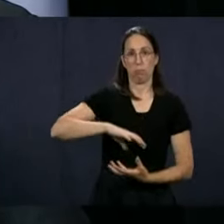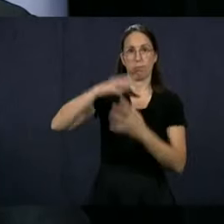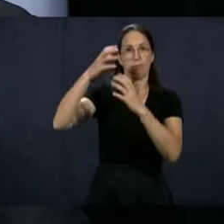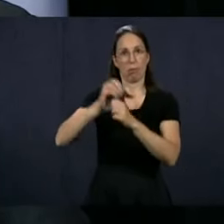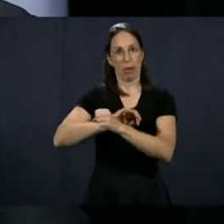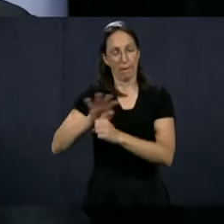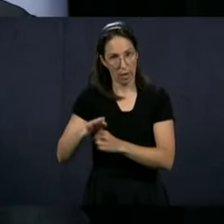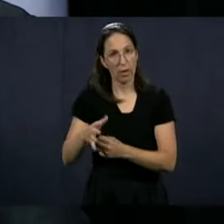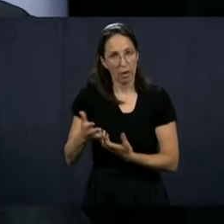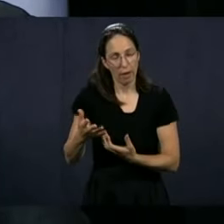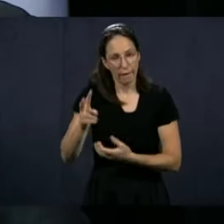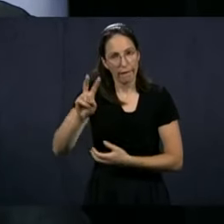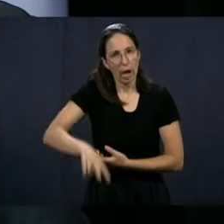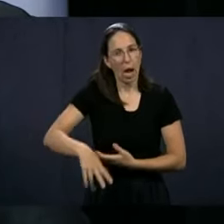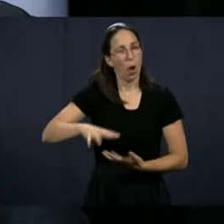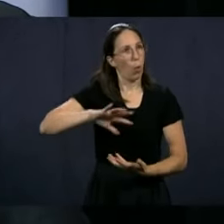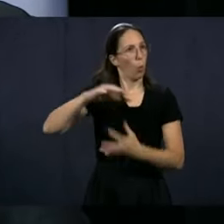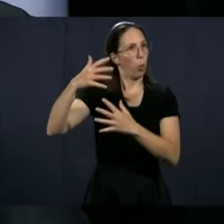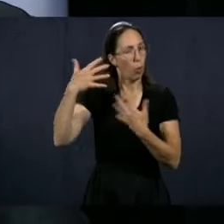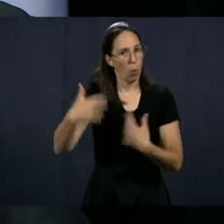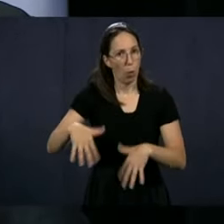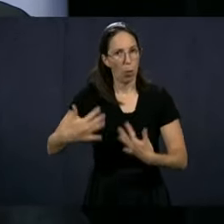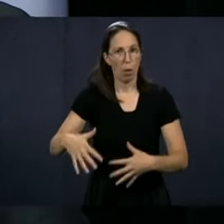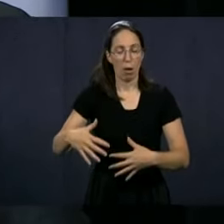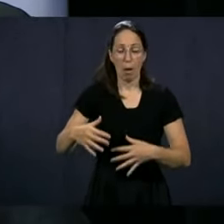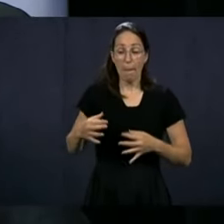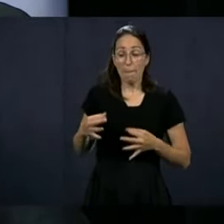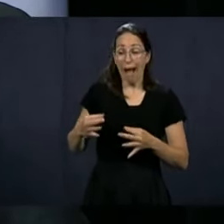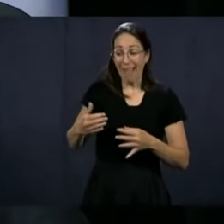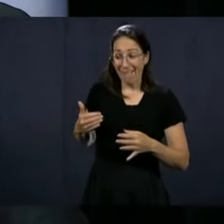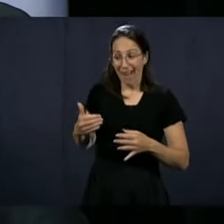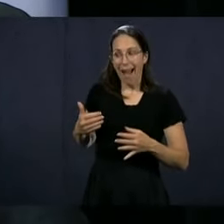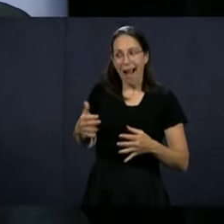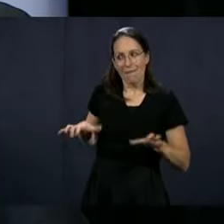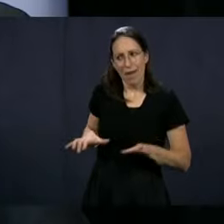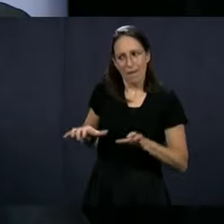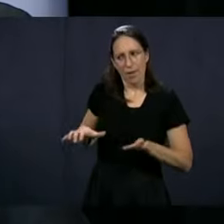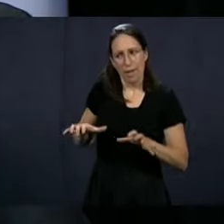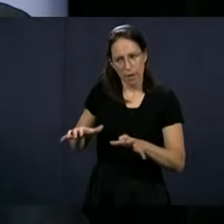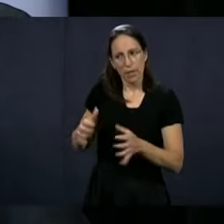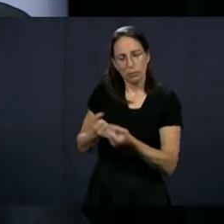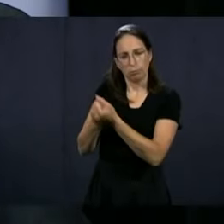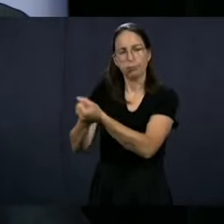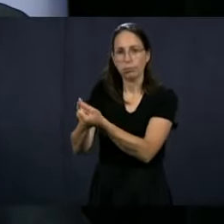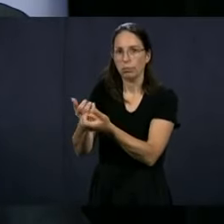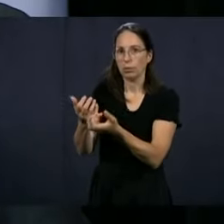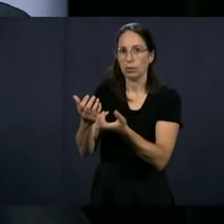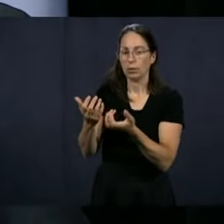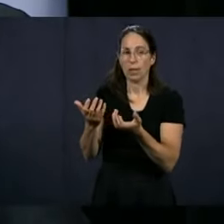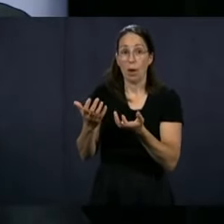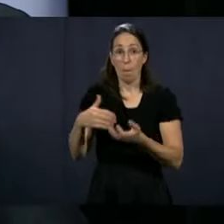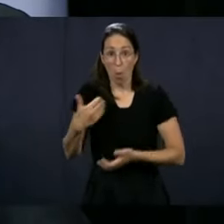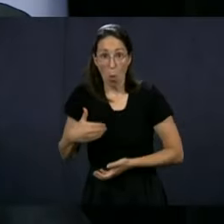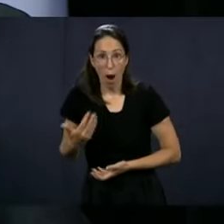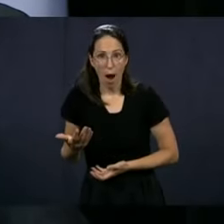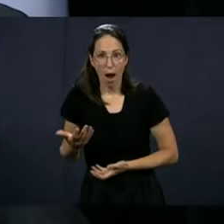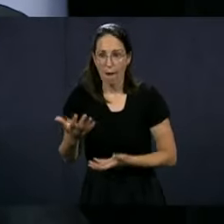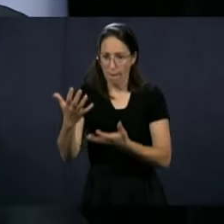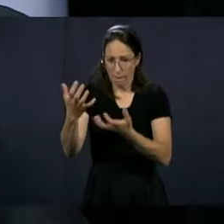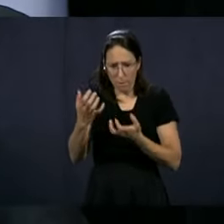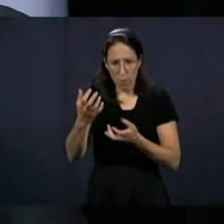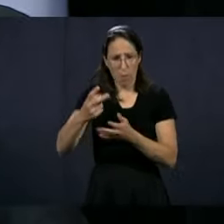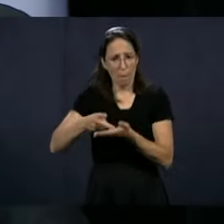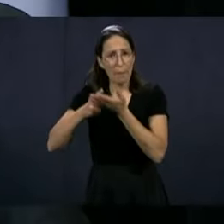So during the crisis, it was normal that we did what was necessary in order to be able to draw,